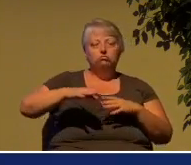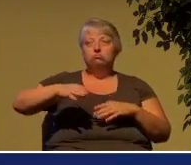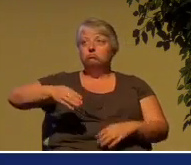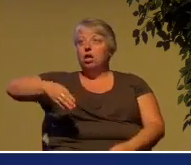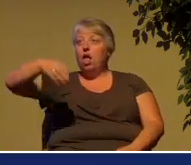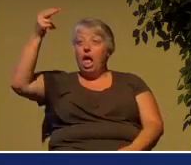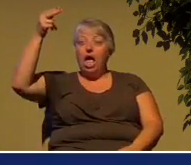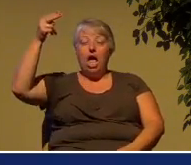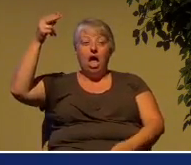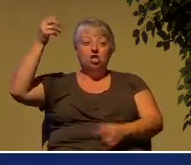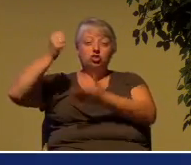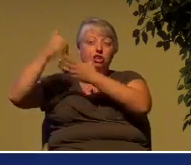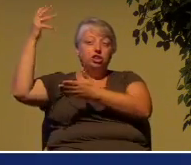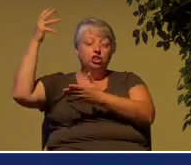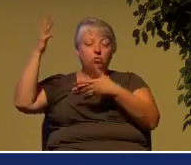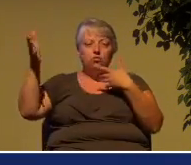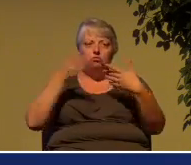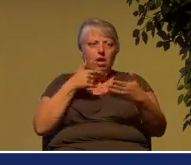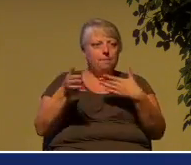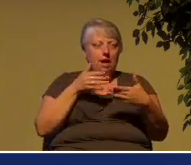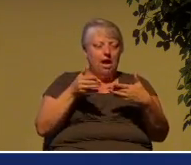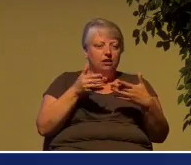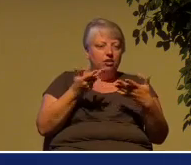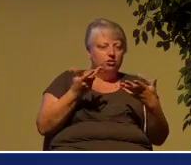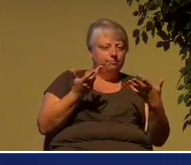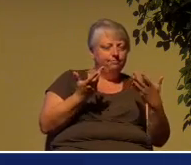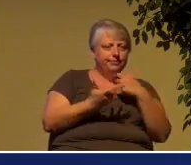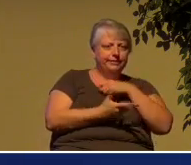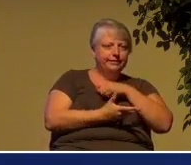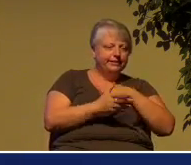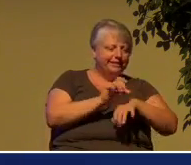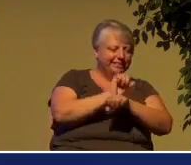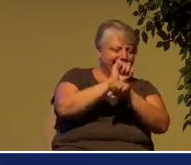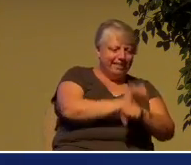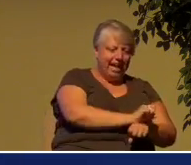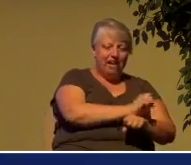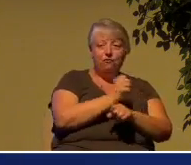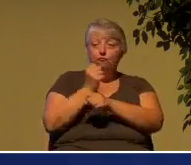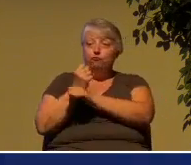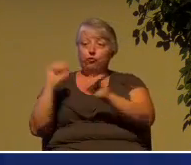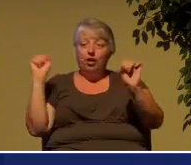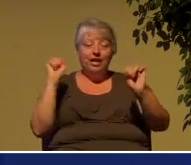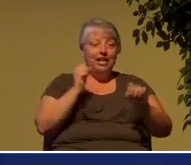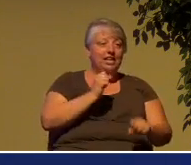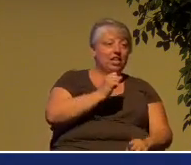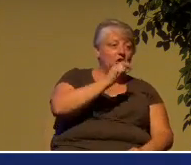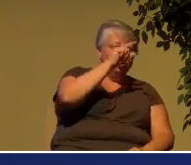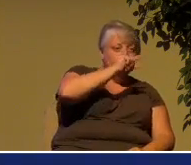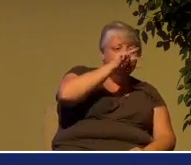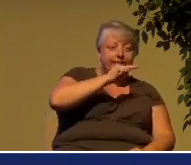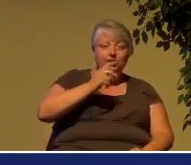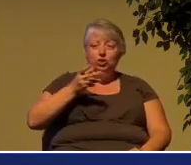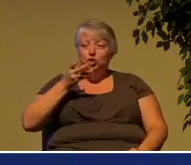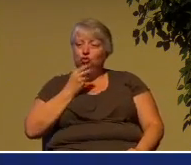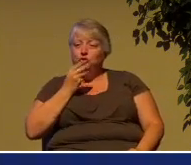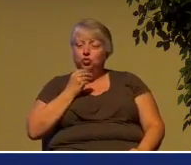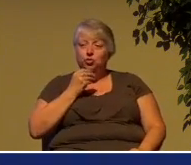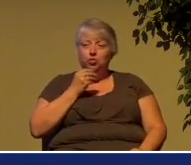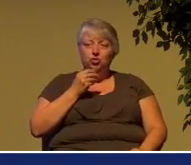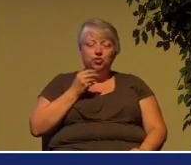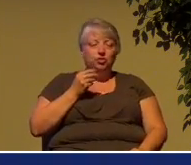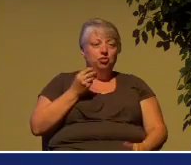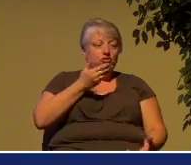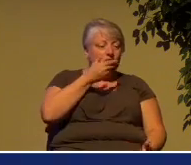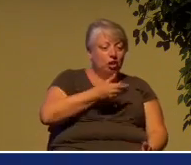doesn't matter if you're male or female, slave or freak, Greek or Jew, good, bad or indifferent, in Christ you are a child of God